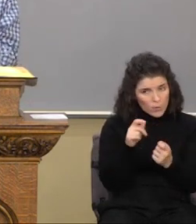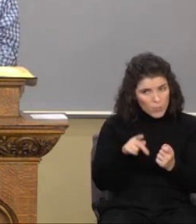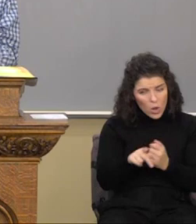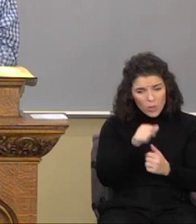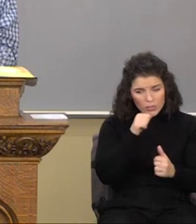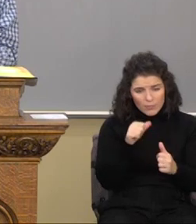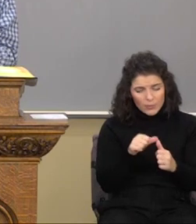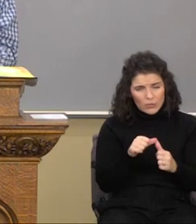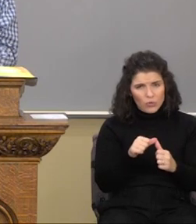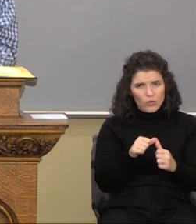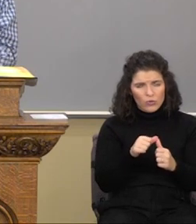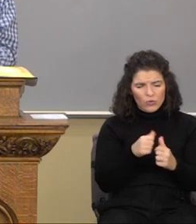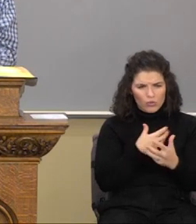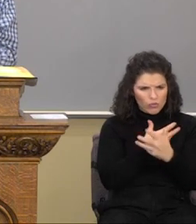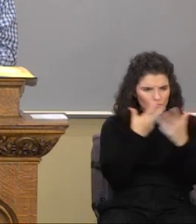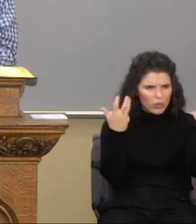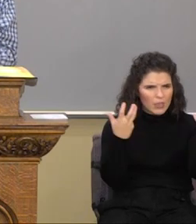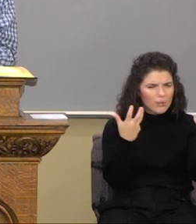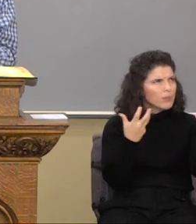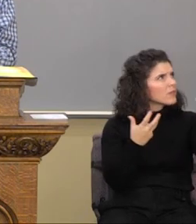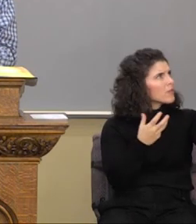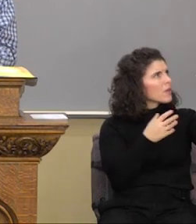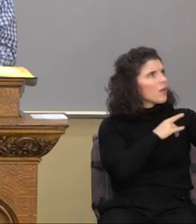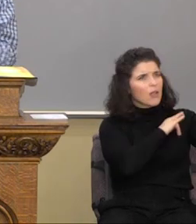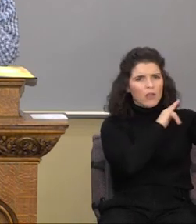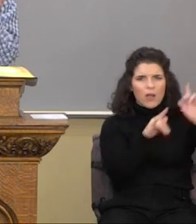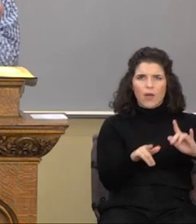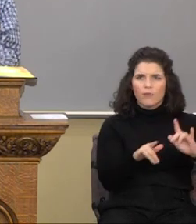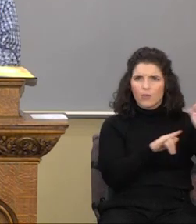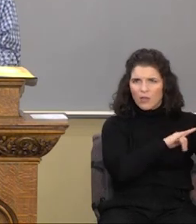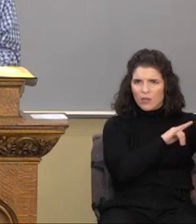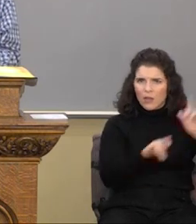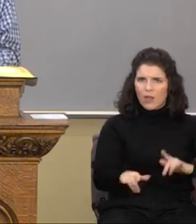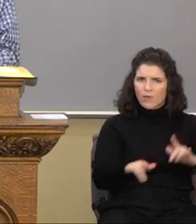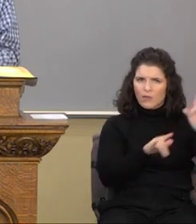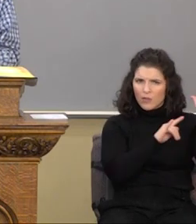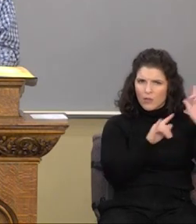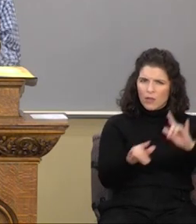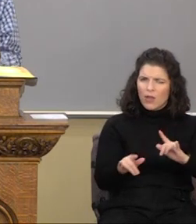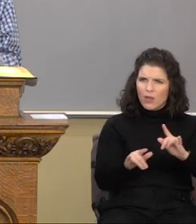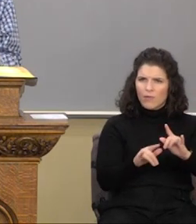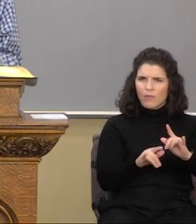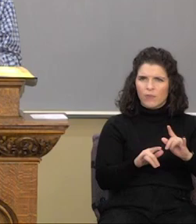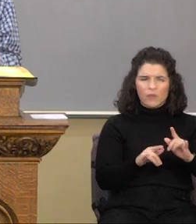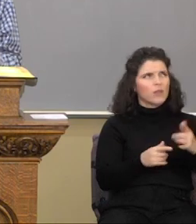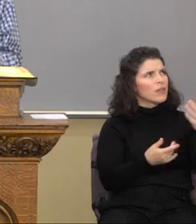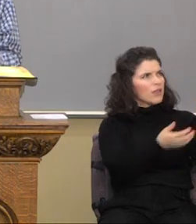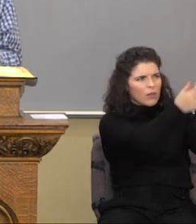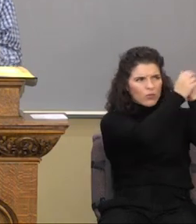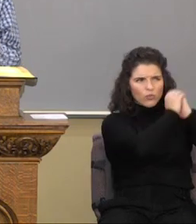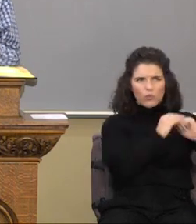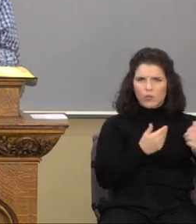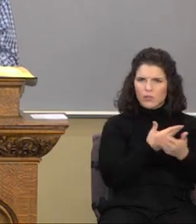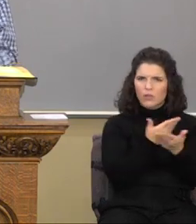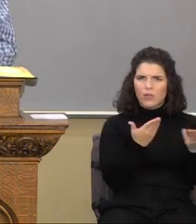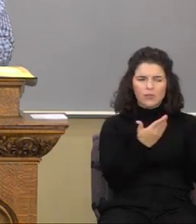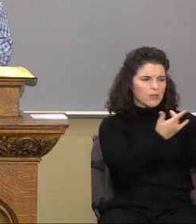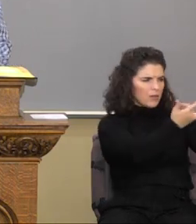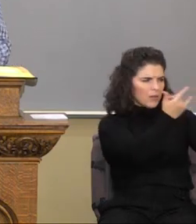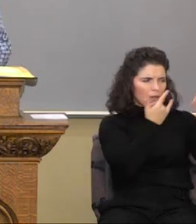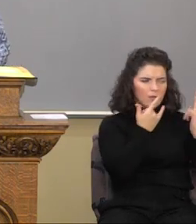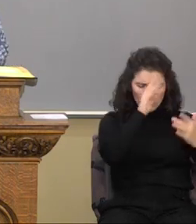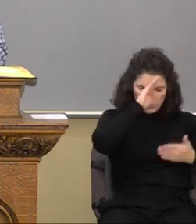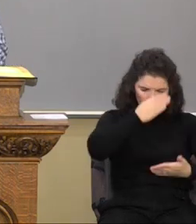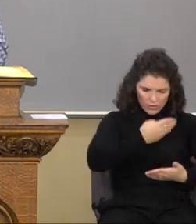screams, I love you. The father loves us. He adores us. We're the sons